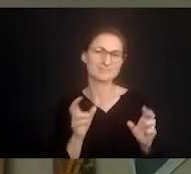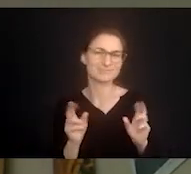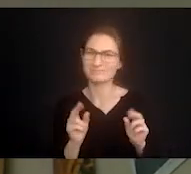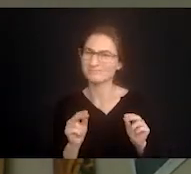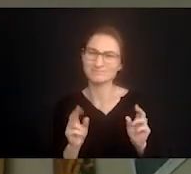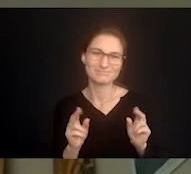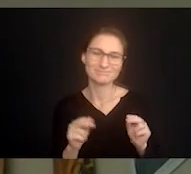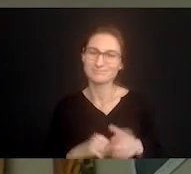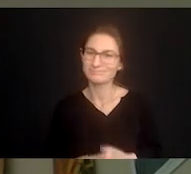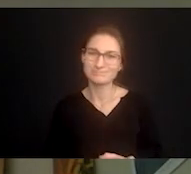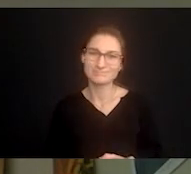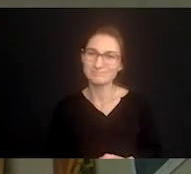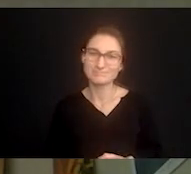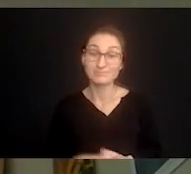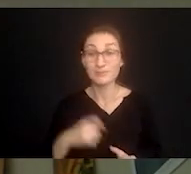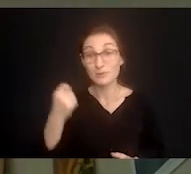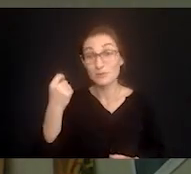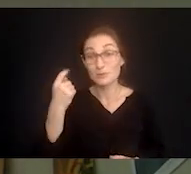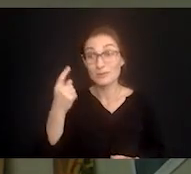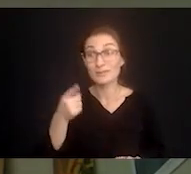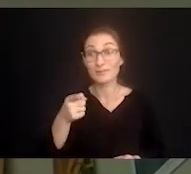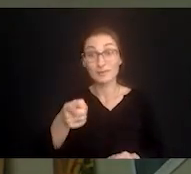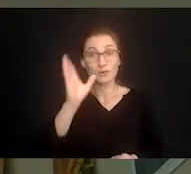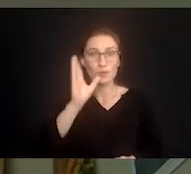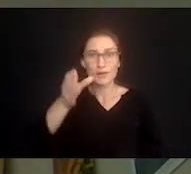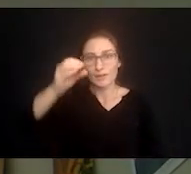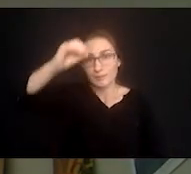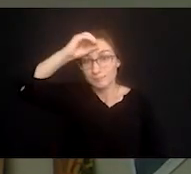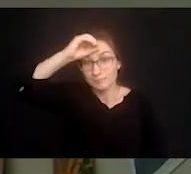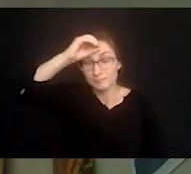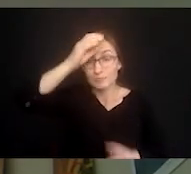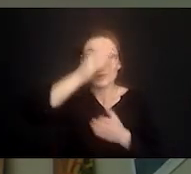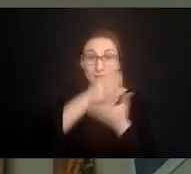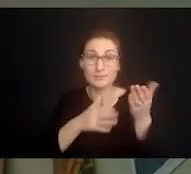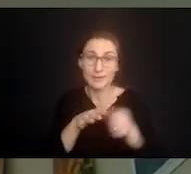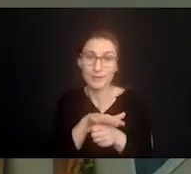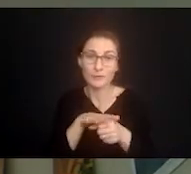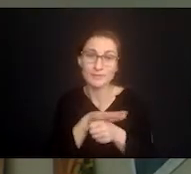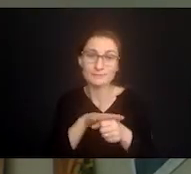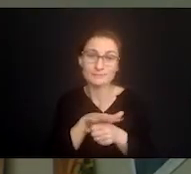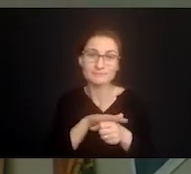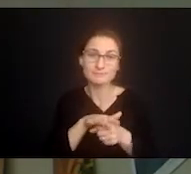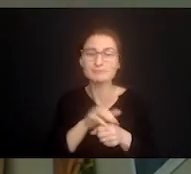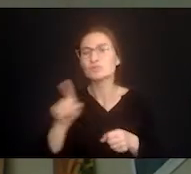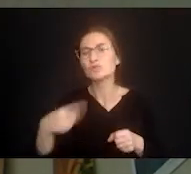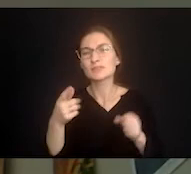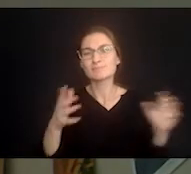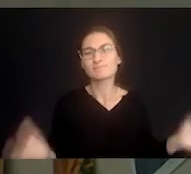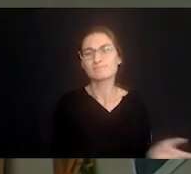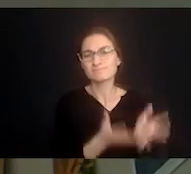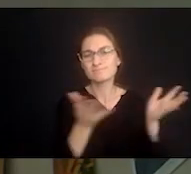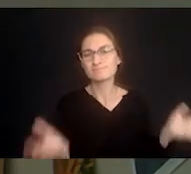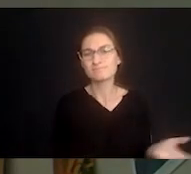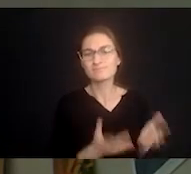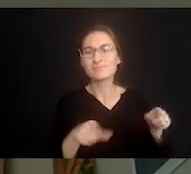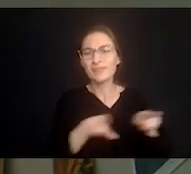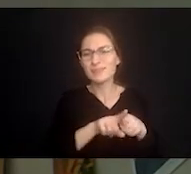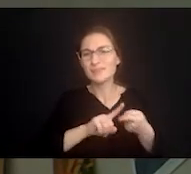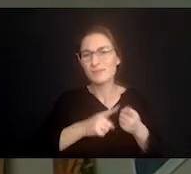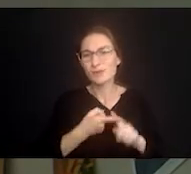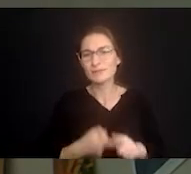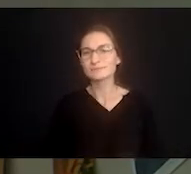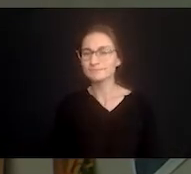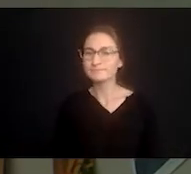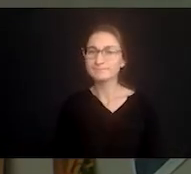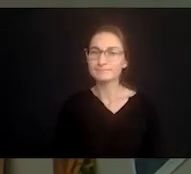from what you've seen from the outside know what you don't know and just encourage your friend there as they as they